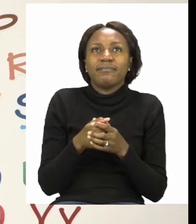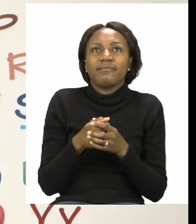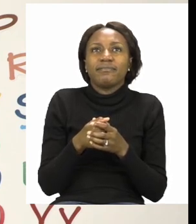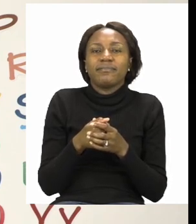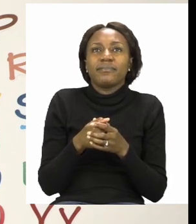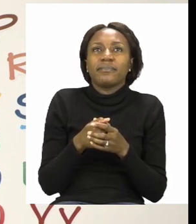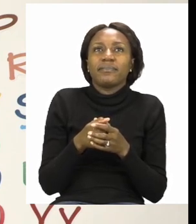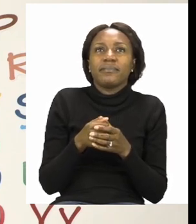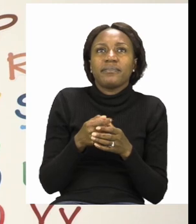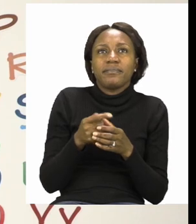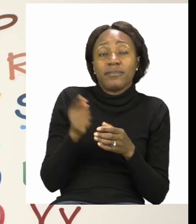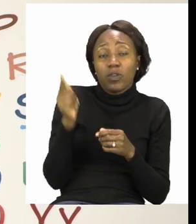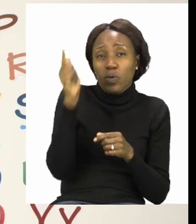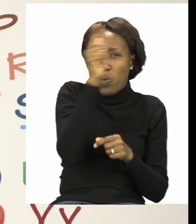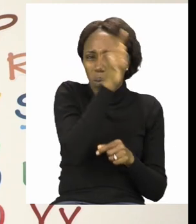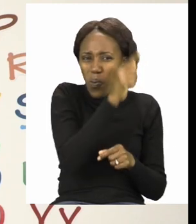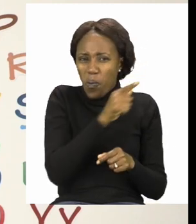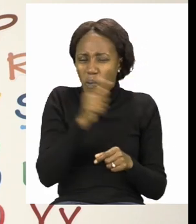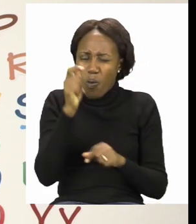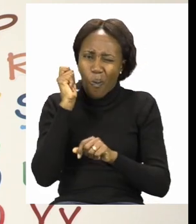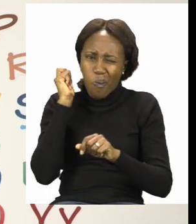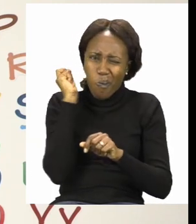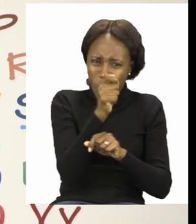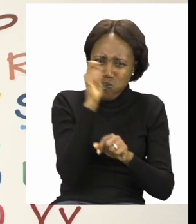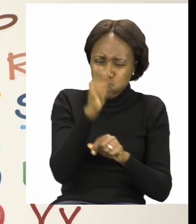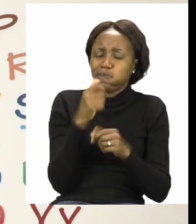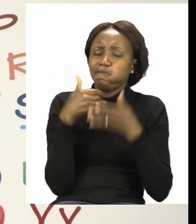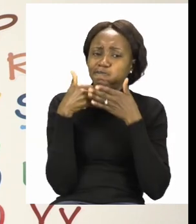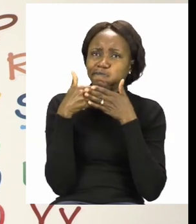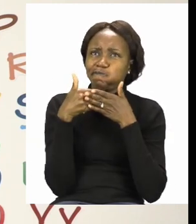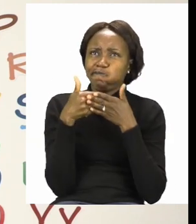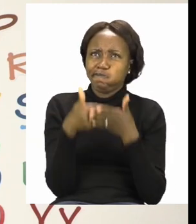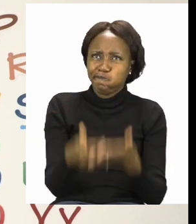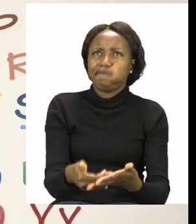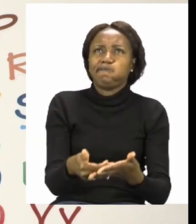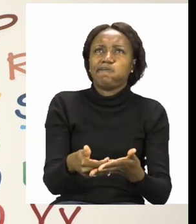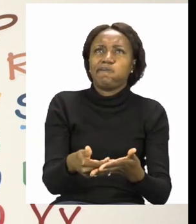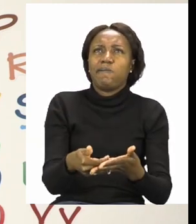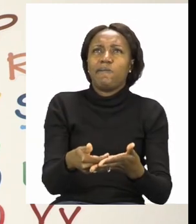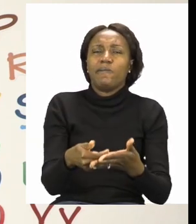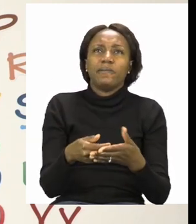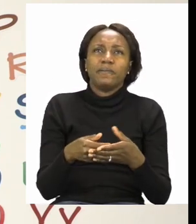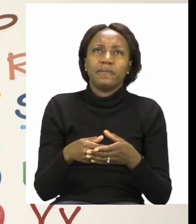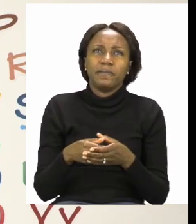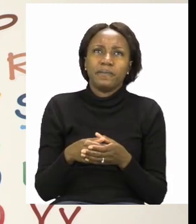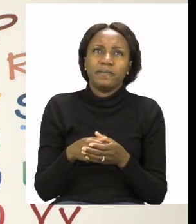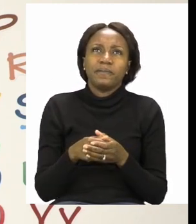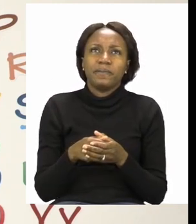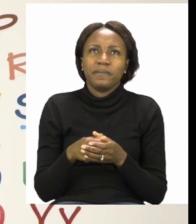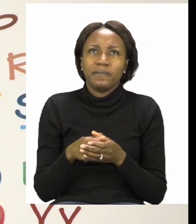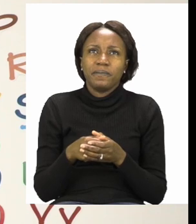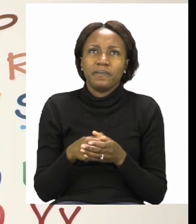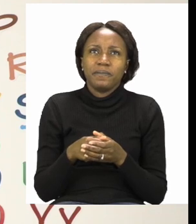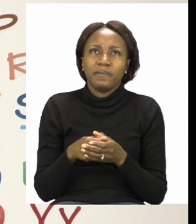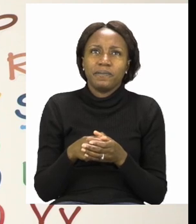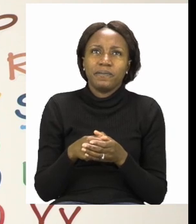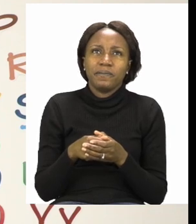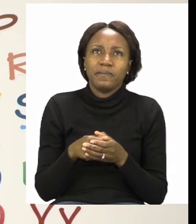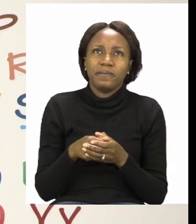hammer. And then I can say that the hammer is the heaviest.